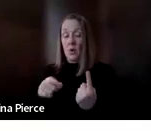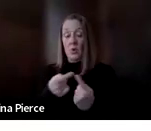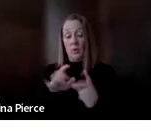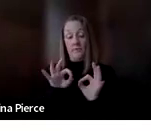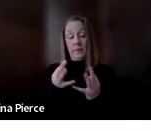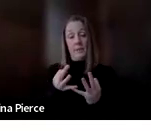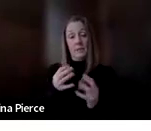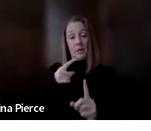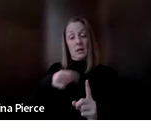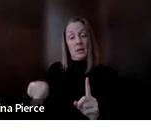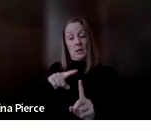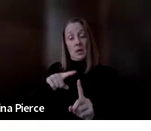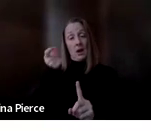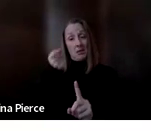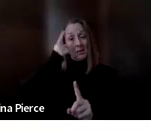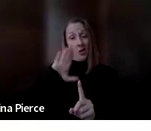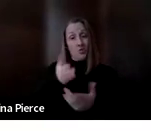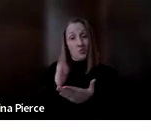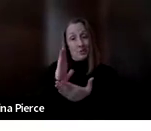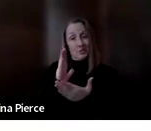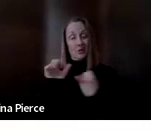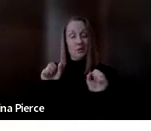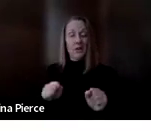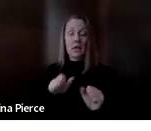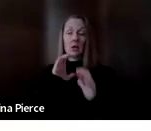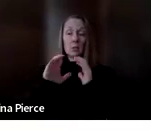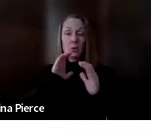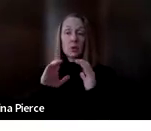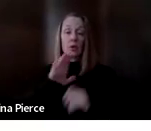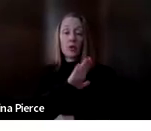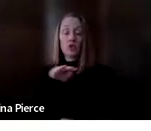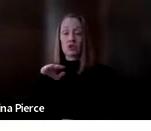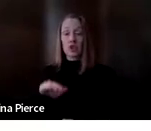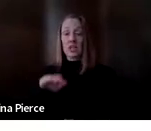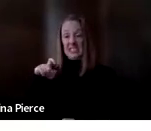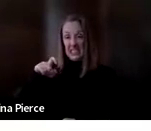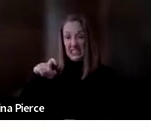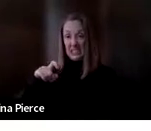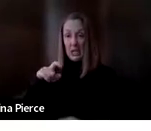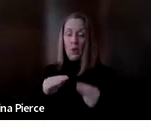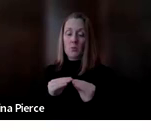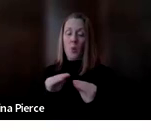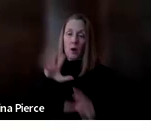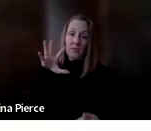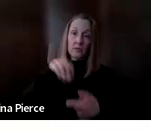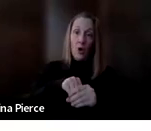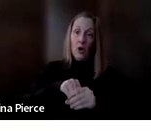understand their rights, they're able to communicate their child's needs and they're more involved in their child's education.